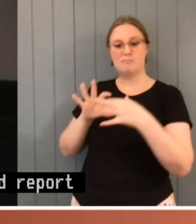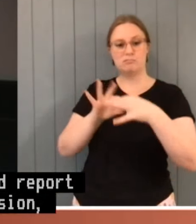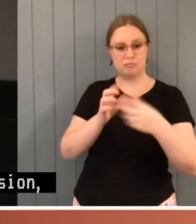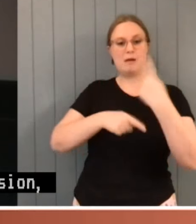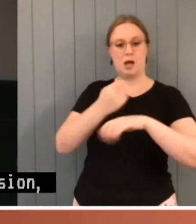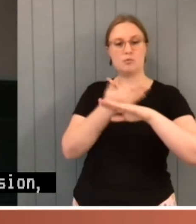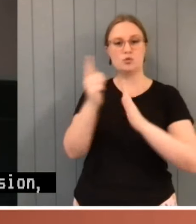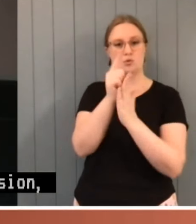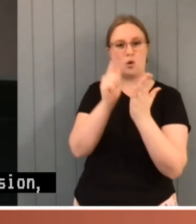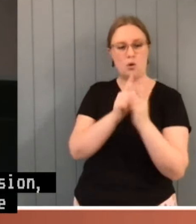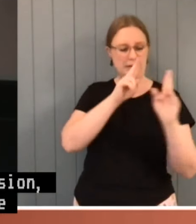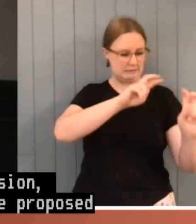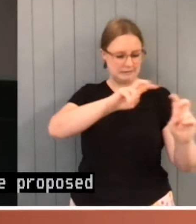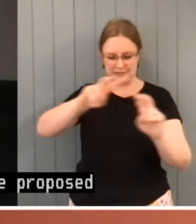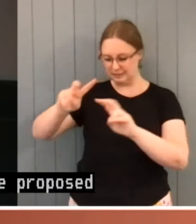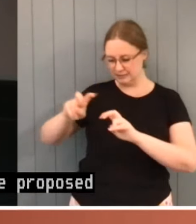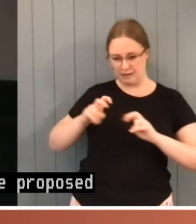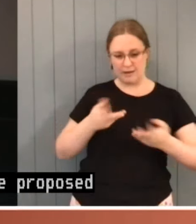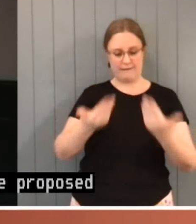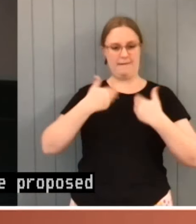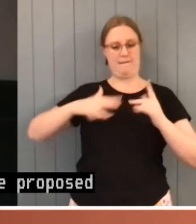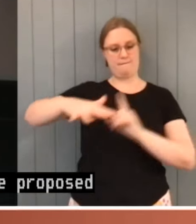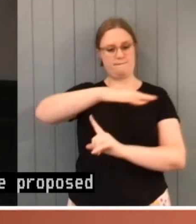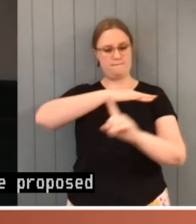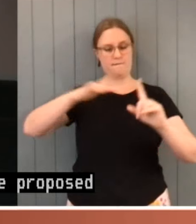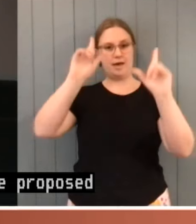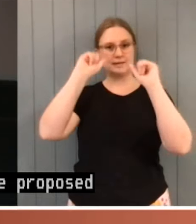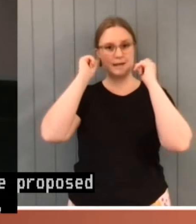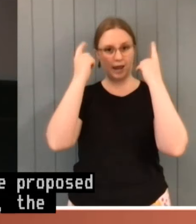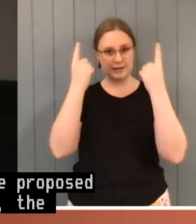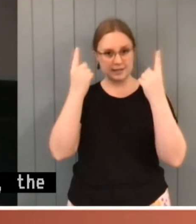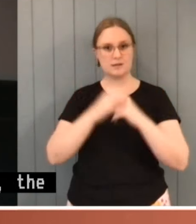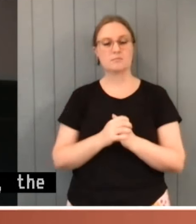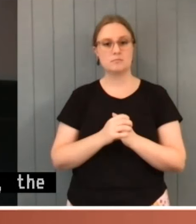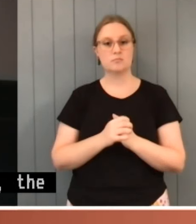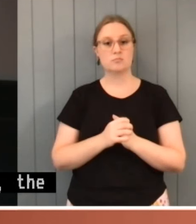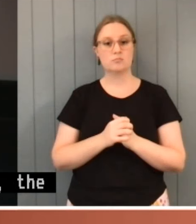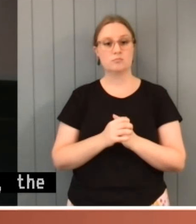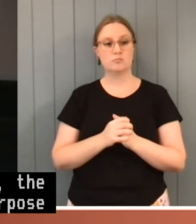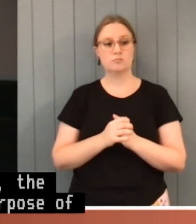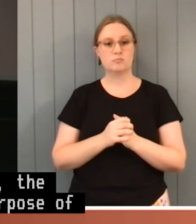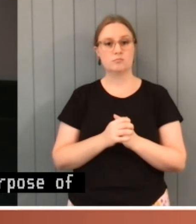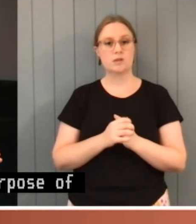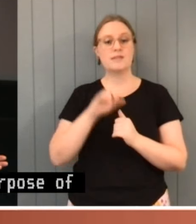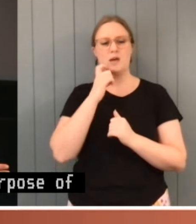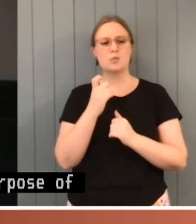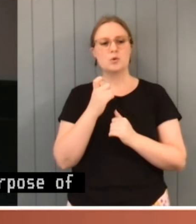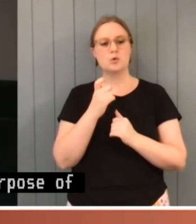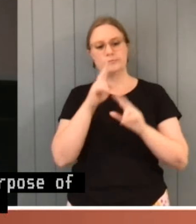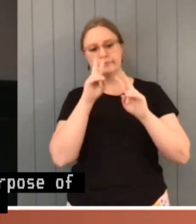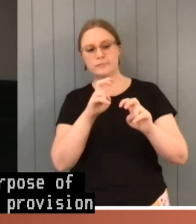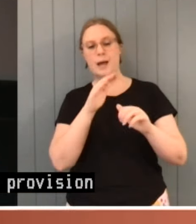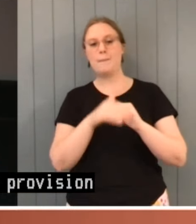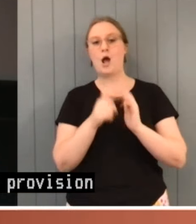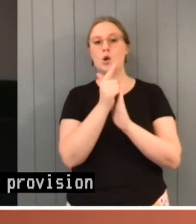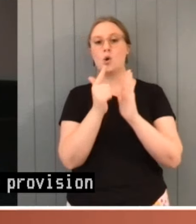context, the court also looks to the purpose of the law or the particular provision being examined. That purpose might be stated in the law